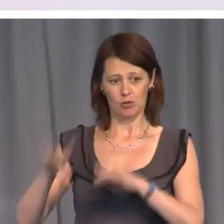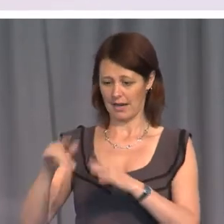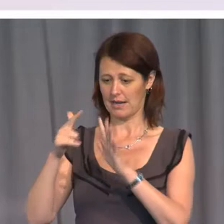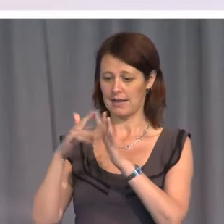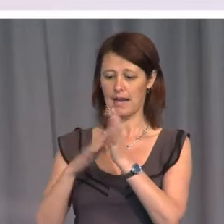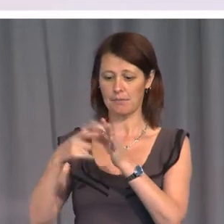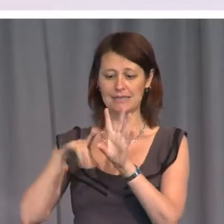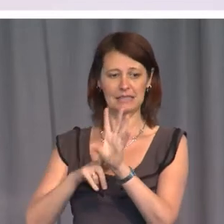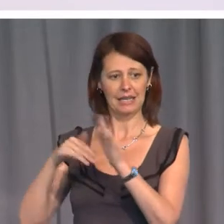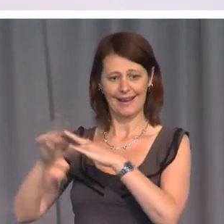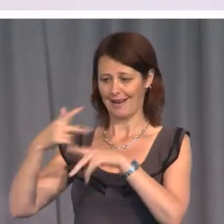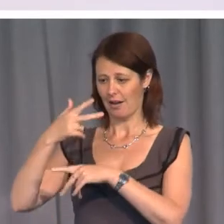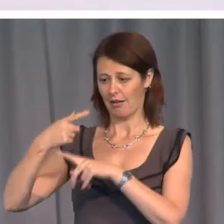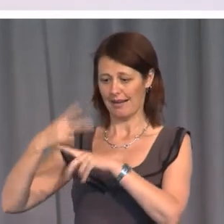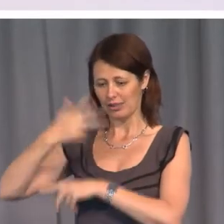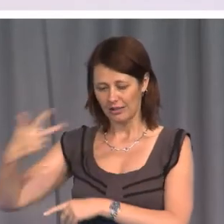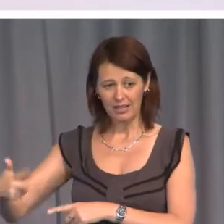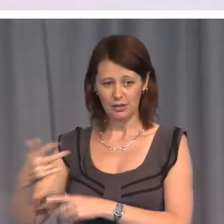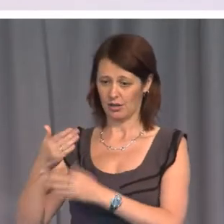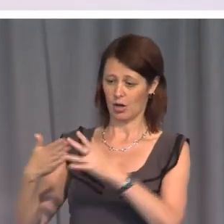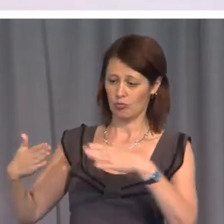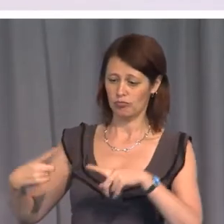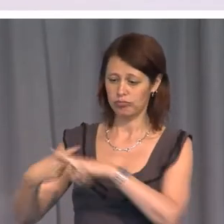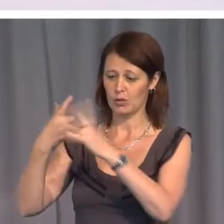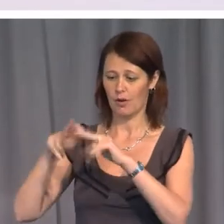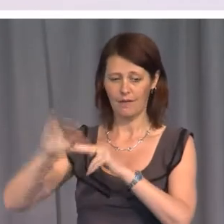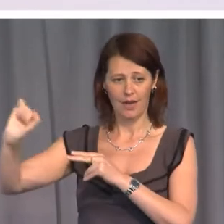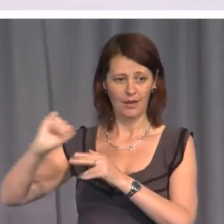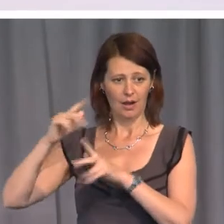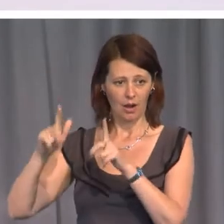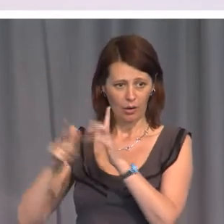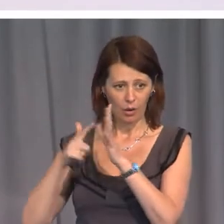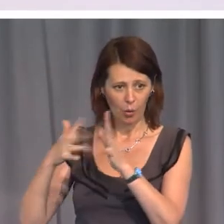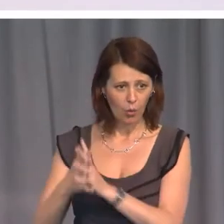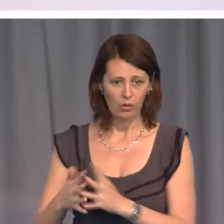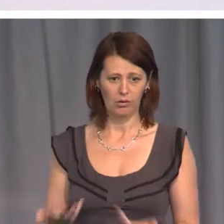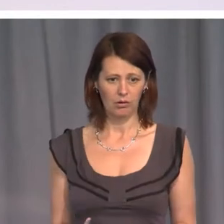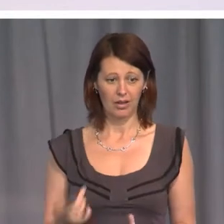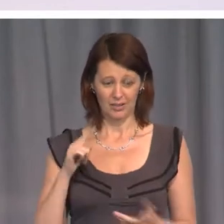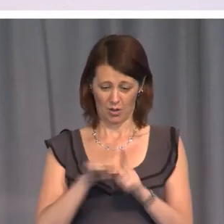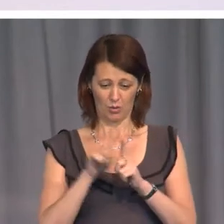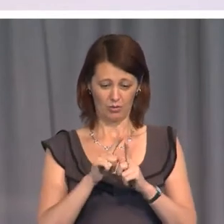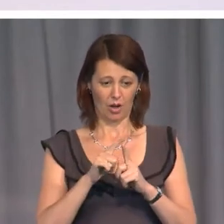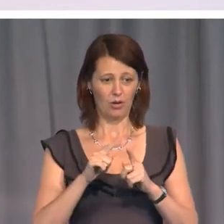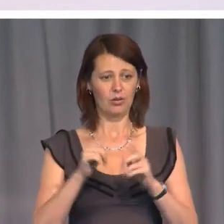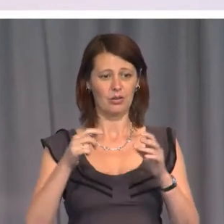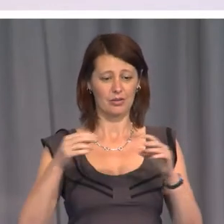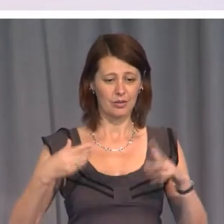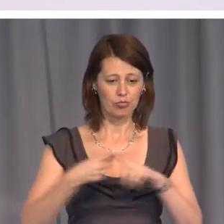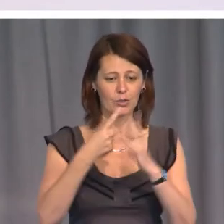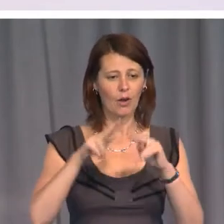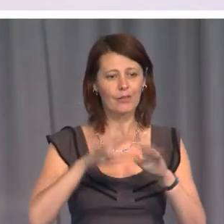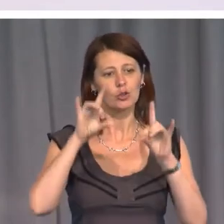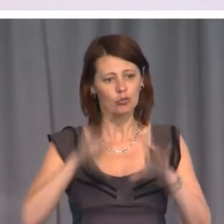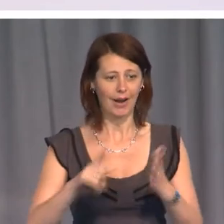which was a breach of international law, a breach of the Vienna Convention and even more interestingly, I think, a breach of the Australian law. I've been